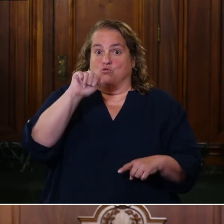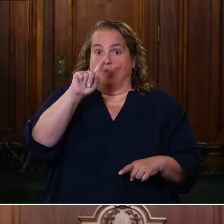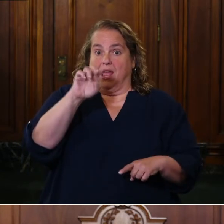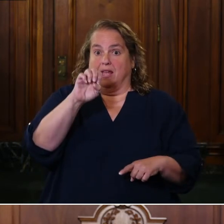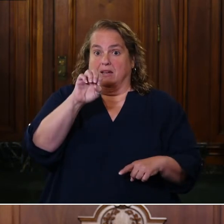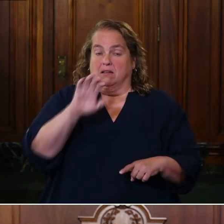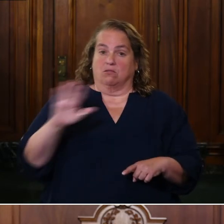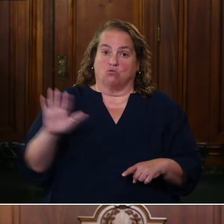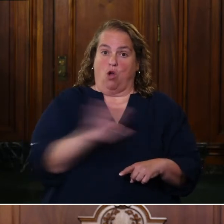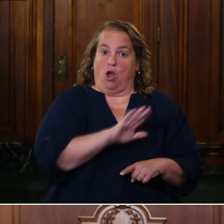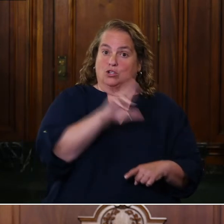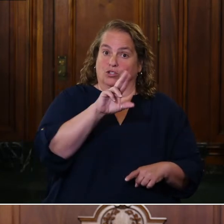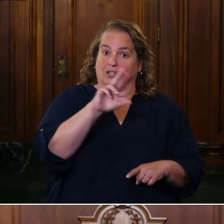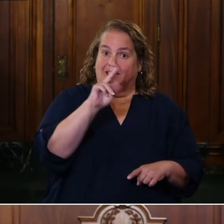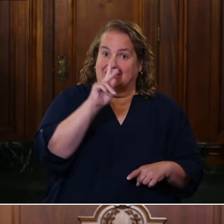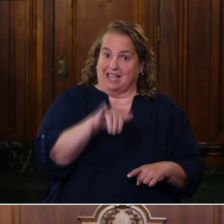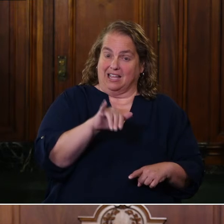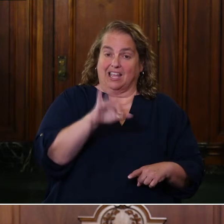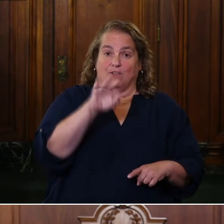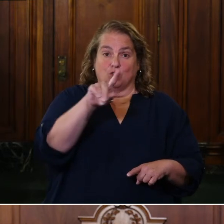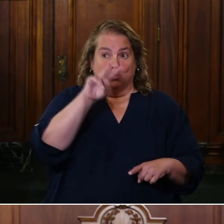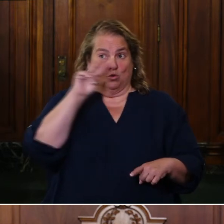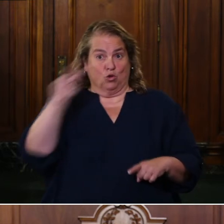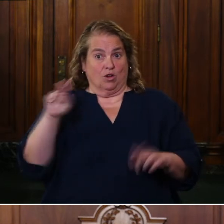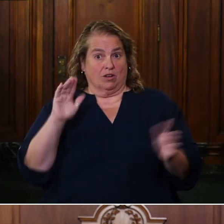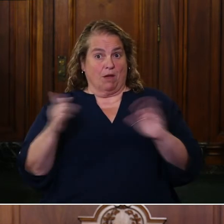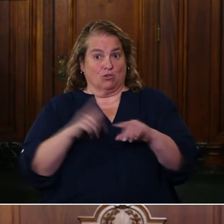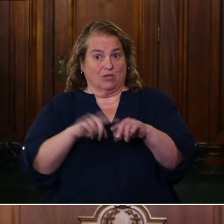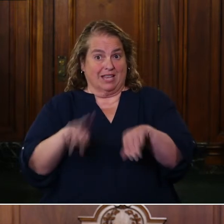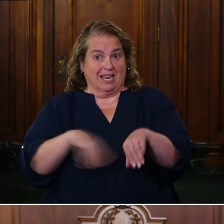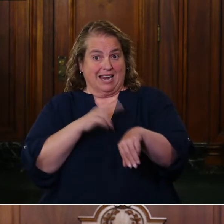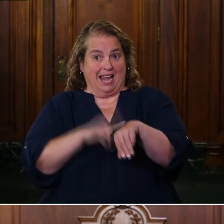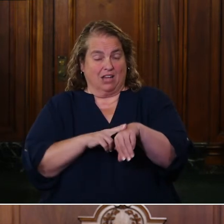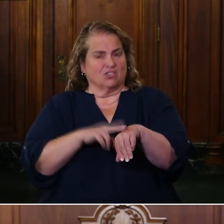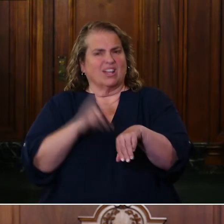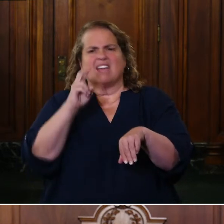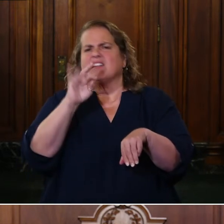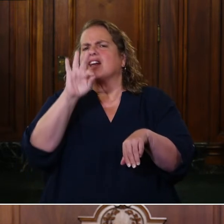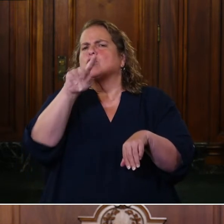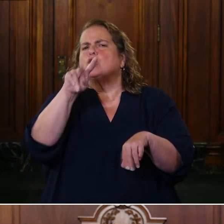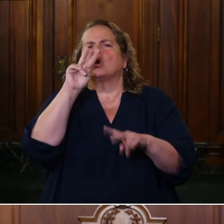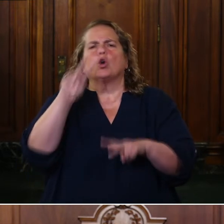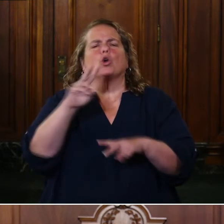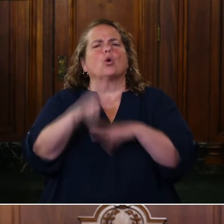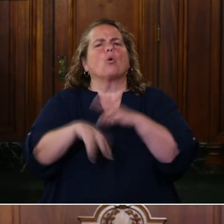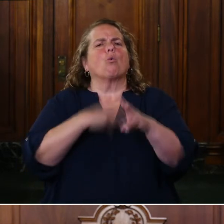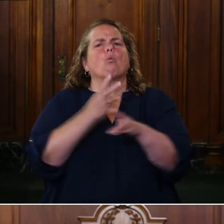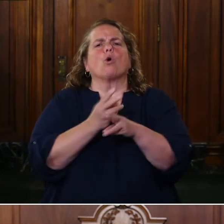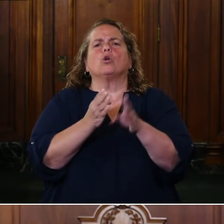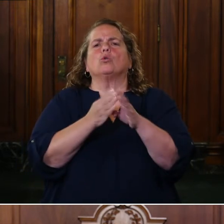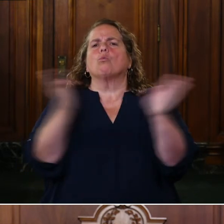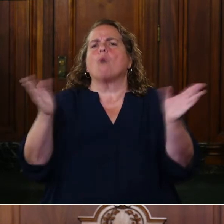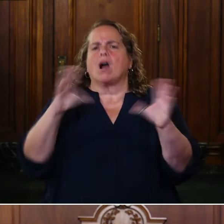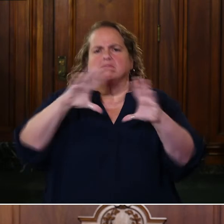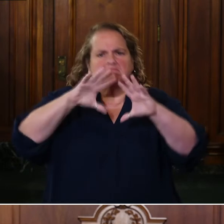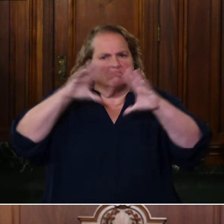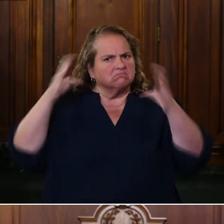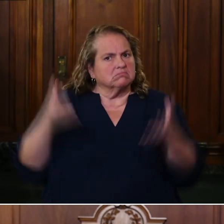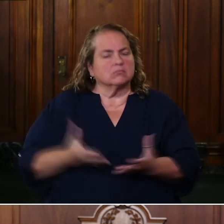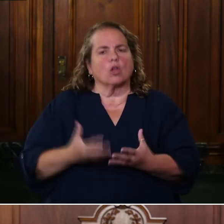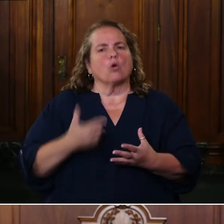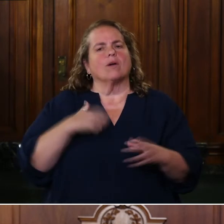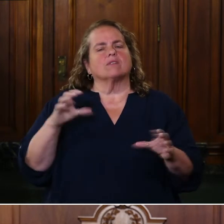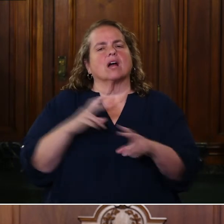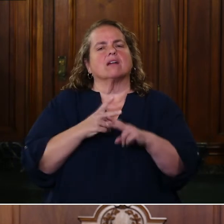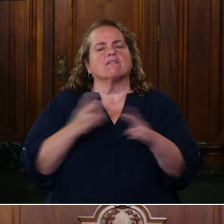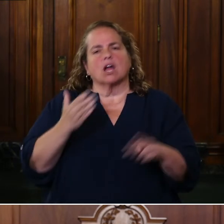state, if you look at the national level, even if you look at the worldwide level, we have done a very aggressive and